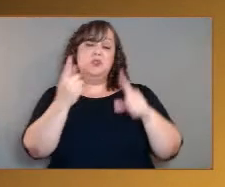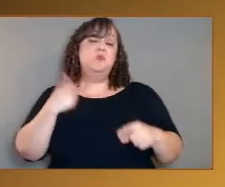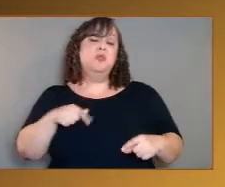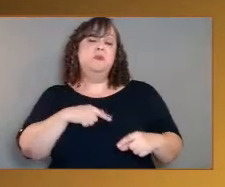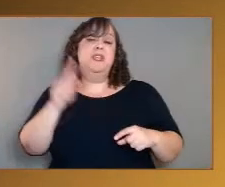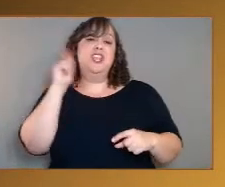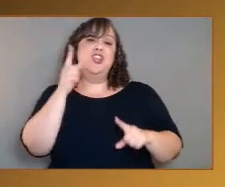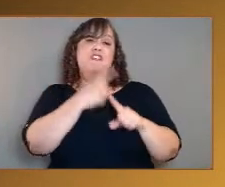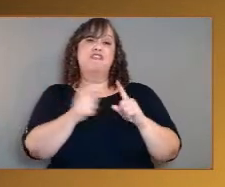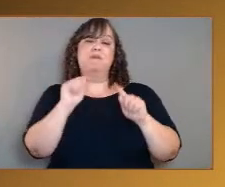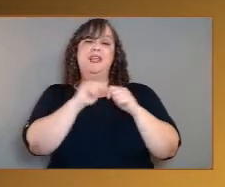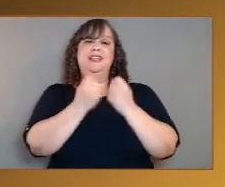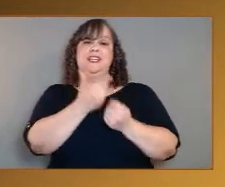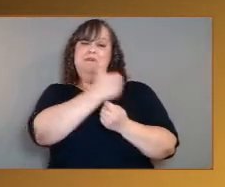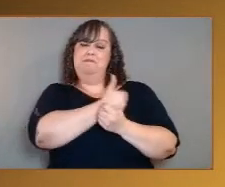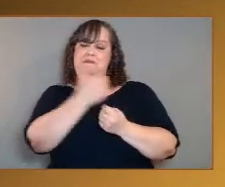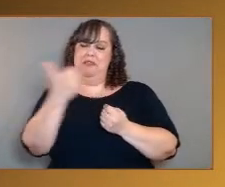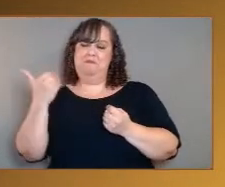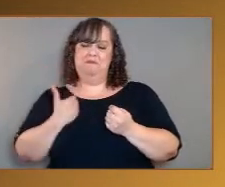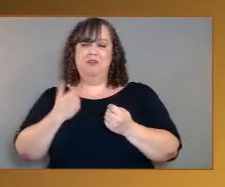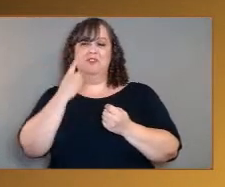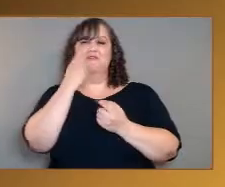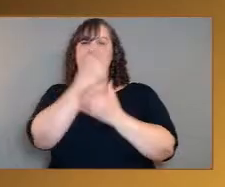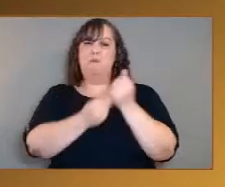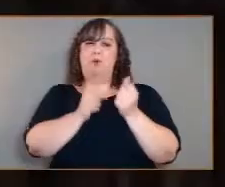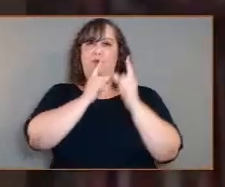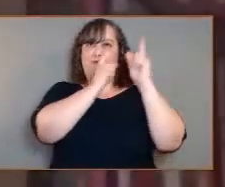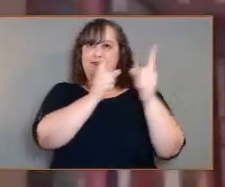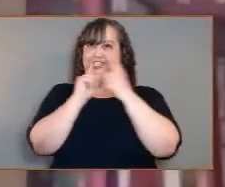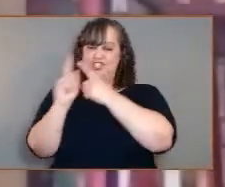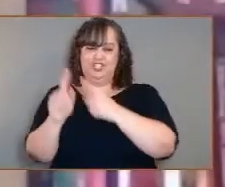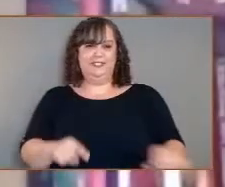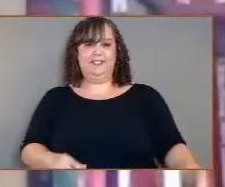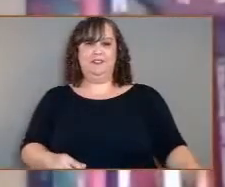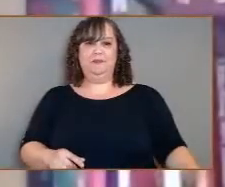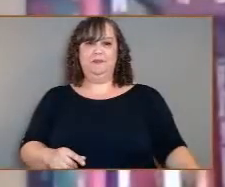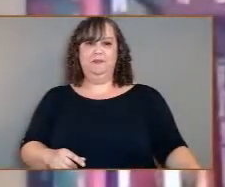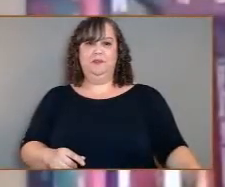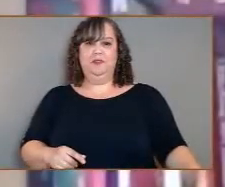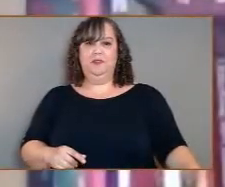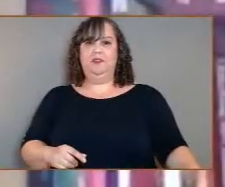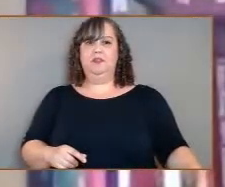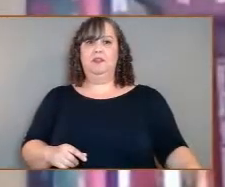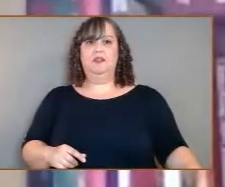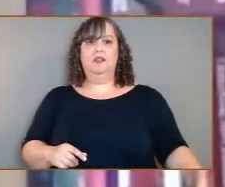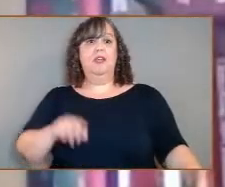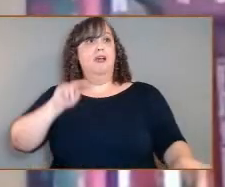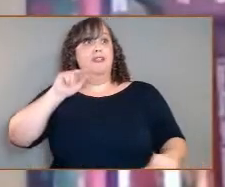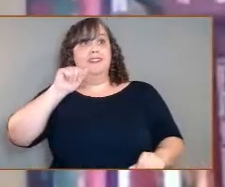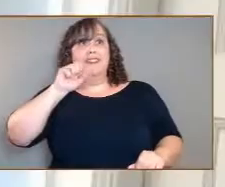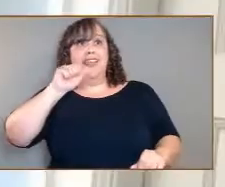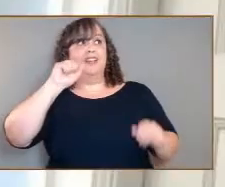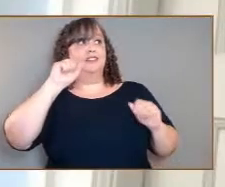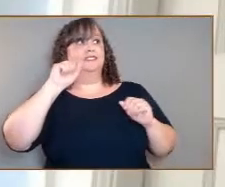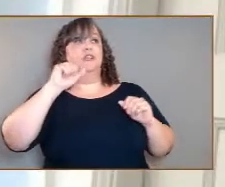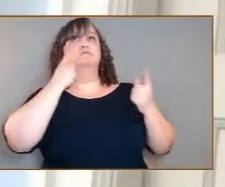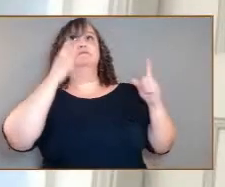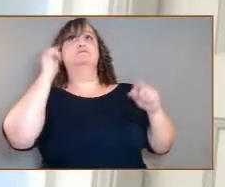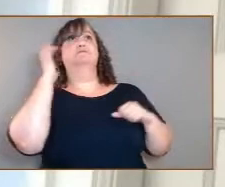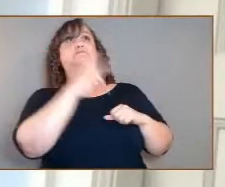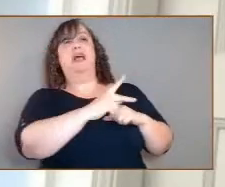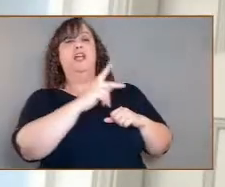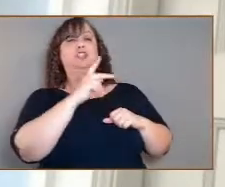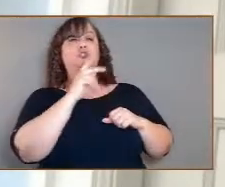Plus mission team members. NASA is returning to Venus after 30 years. We are going